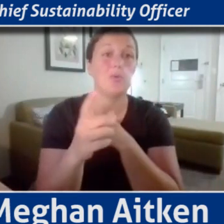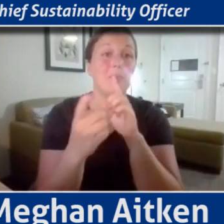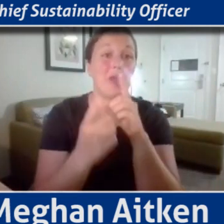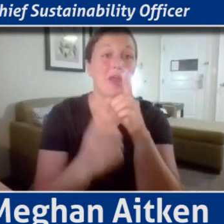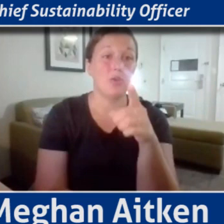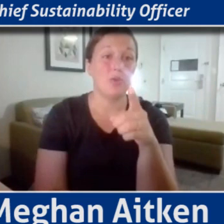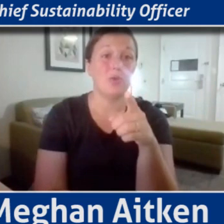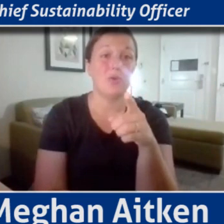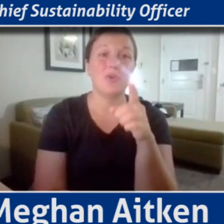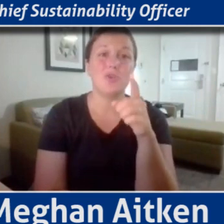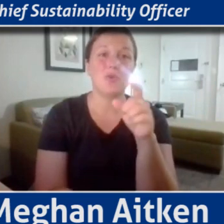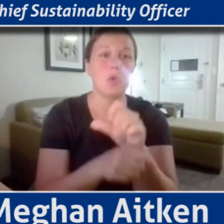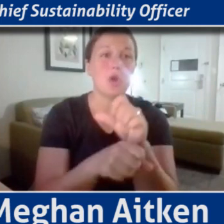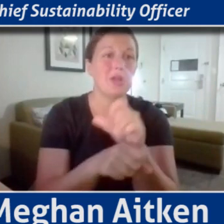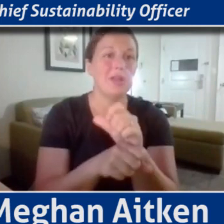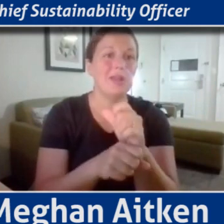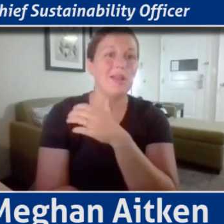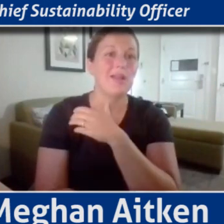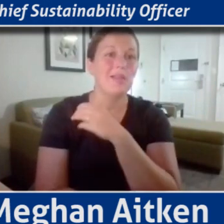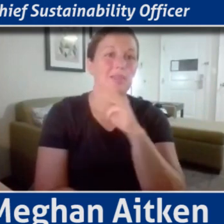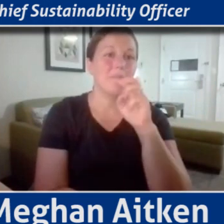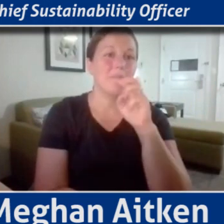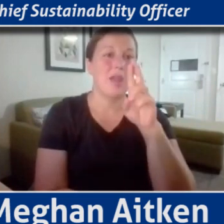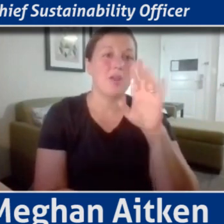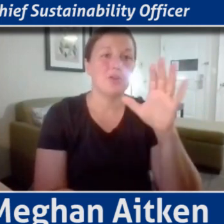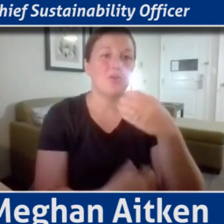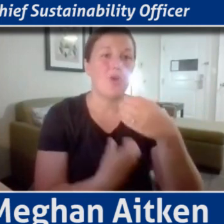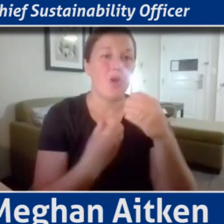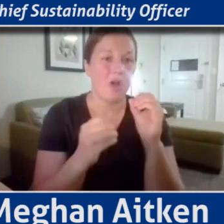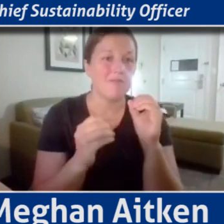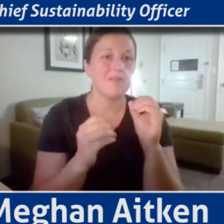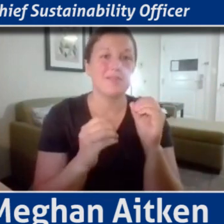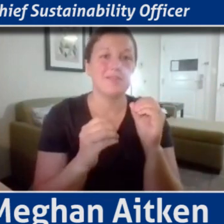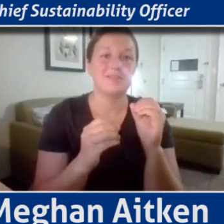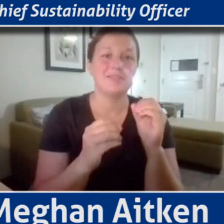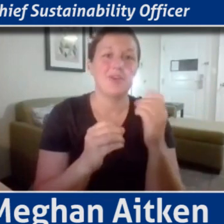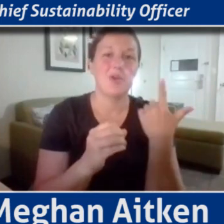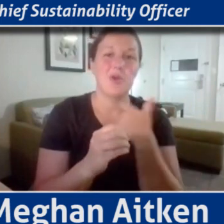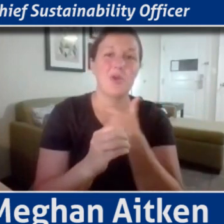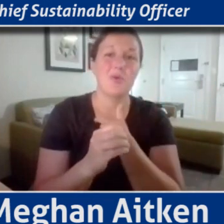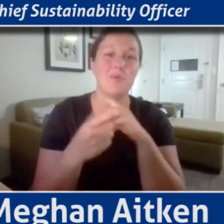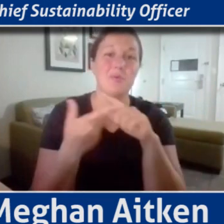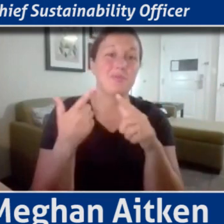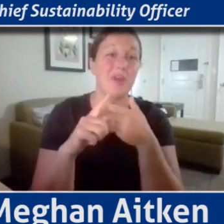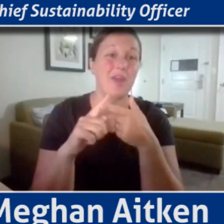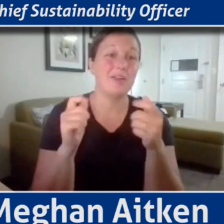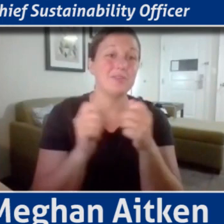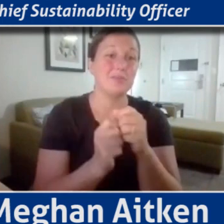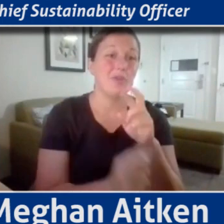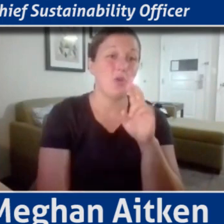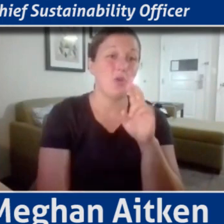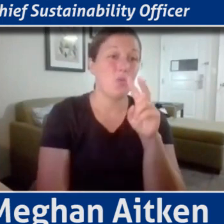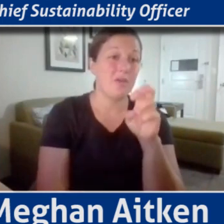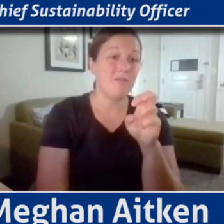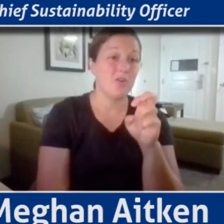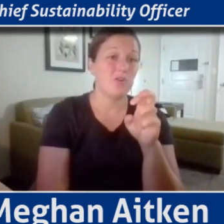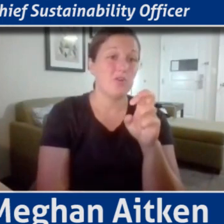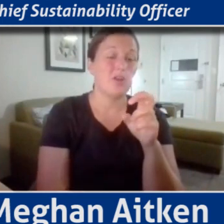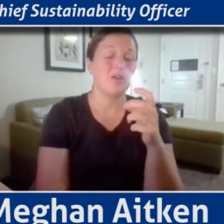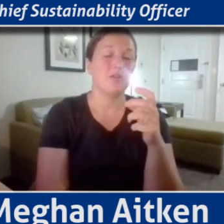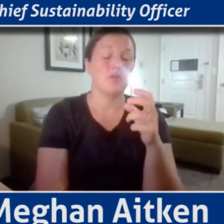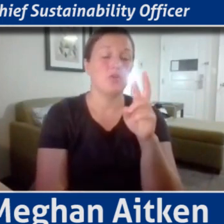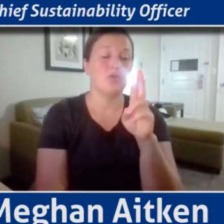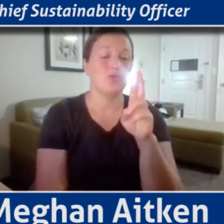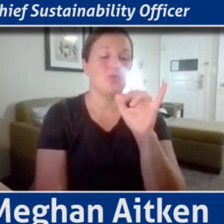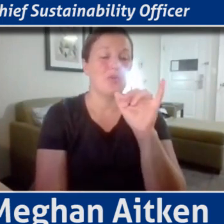When I joined working with the mayor, we were buddies with river who I didn't tell you. I saw not too long ago within the past couple of weeks on a bike ride. know, right. He's